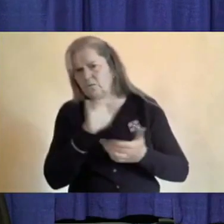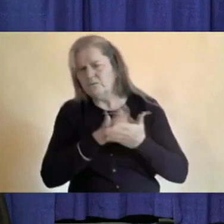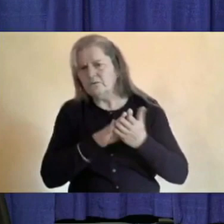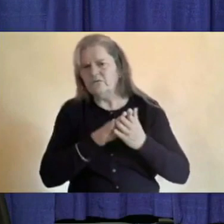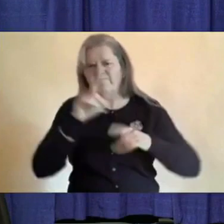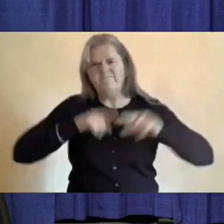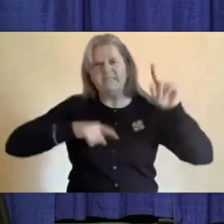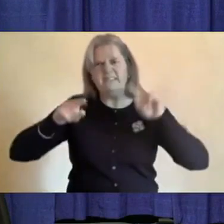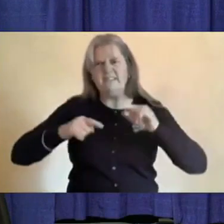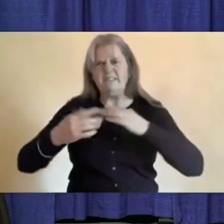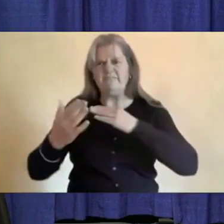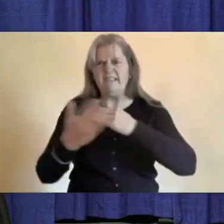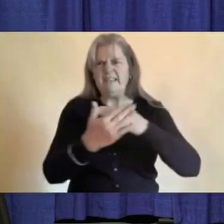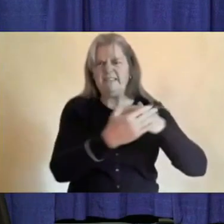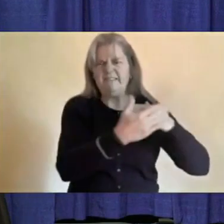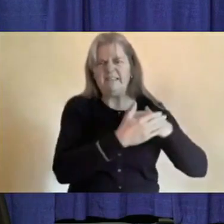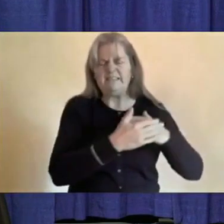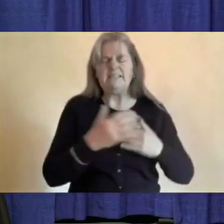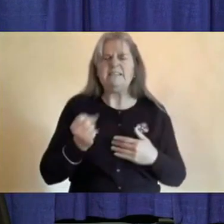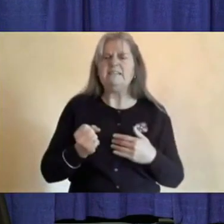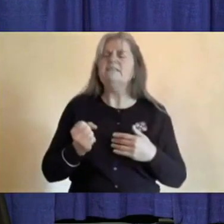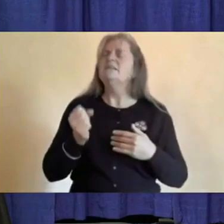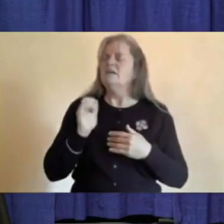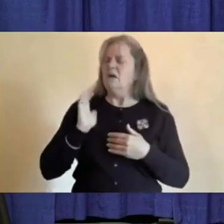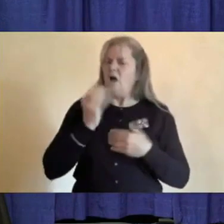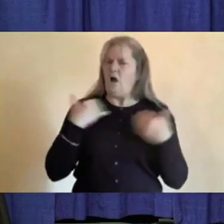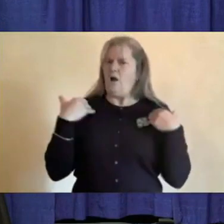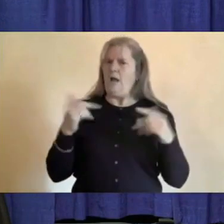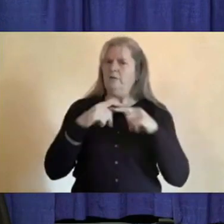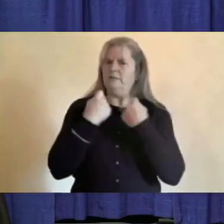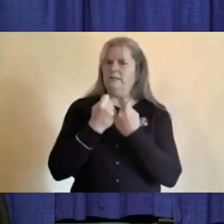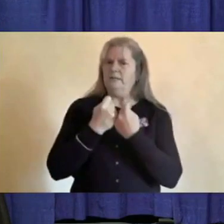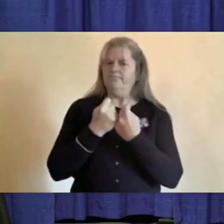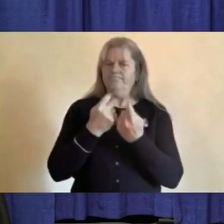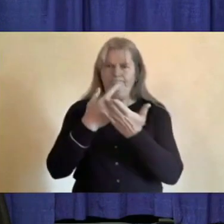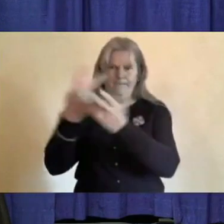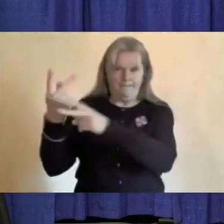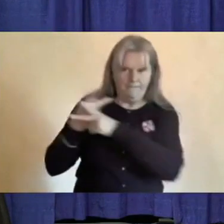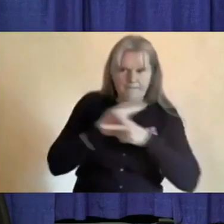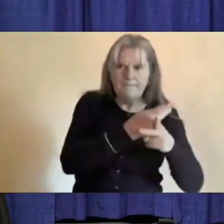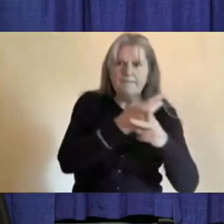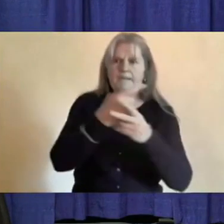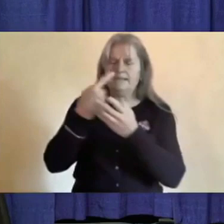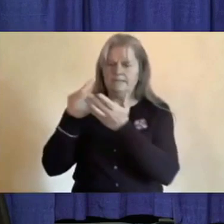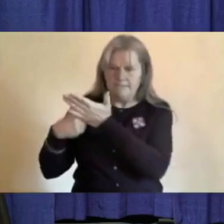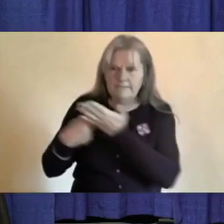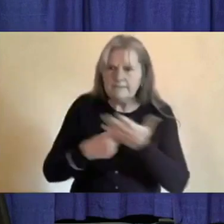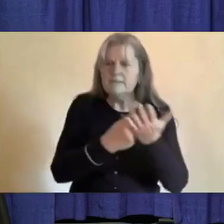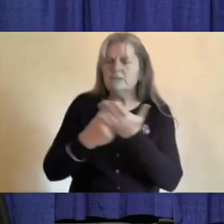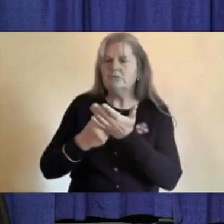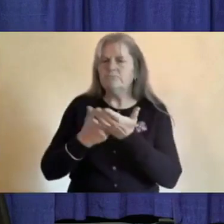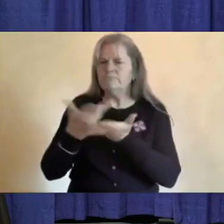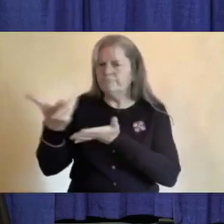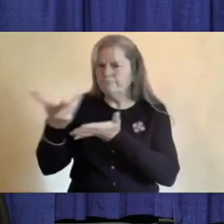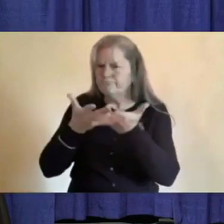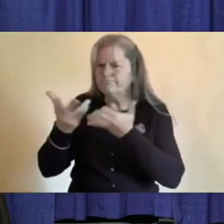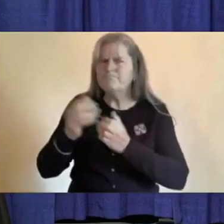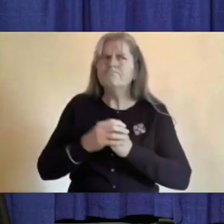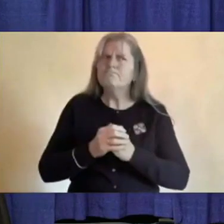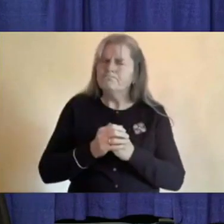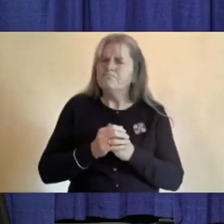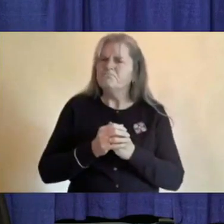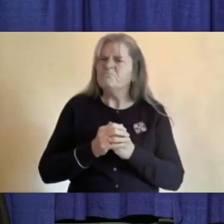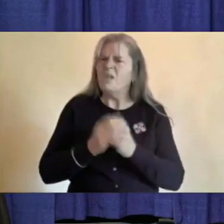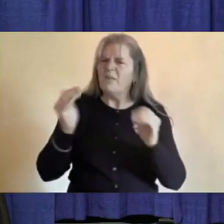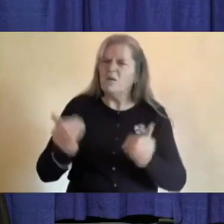we have taken on this problem to our team, and I think we've settled on some advice for parents and staff that we expect will offer some